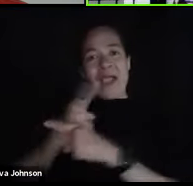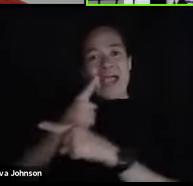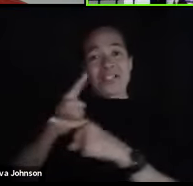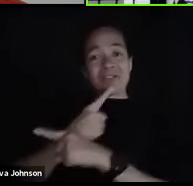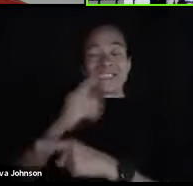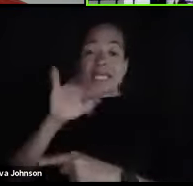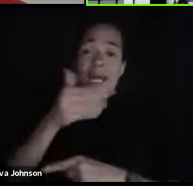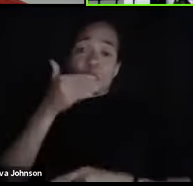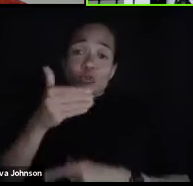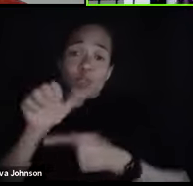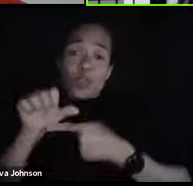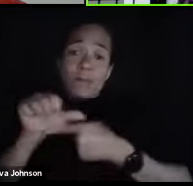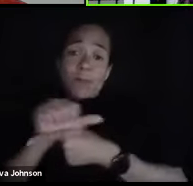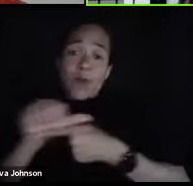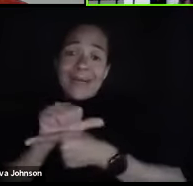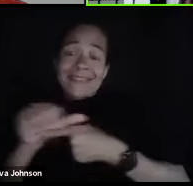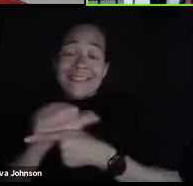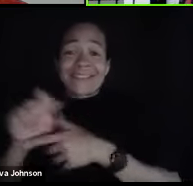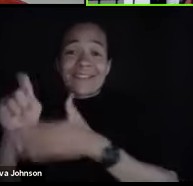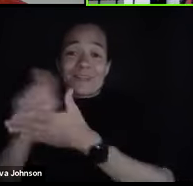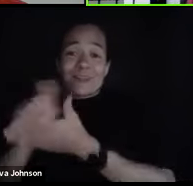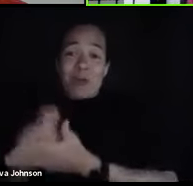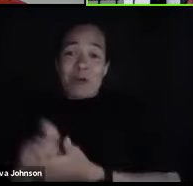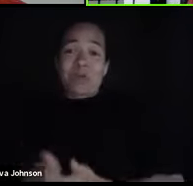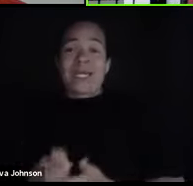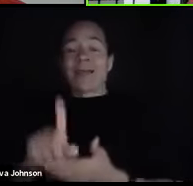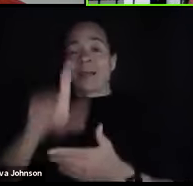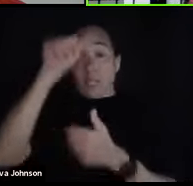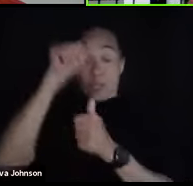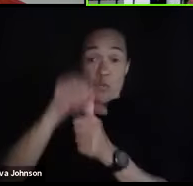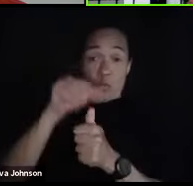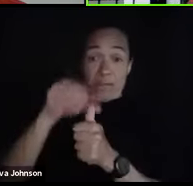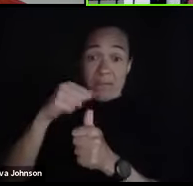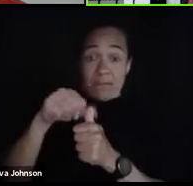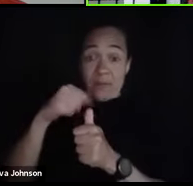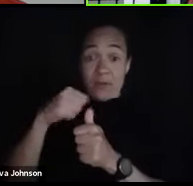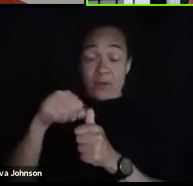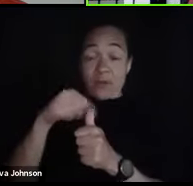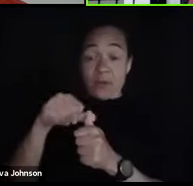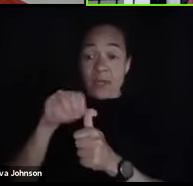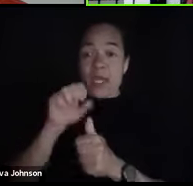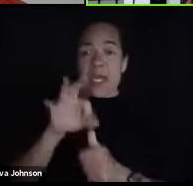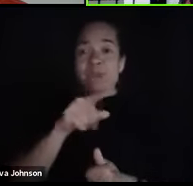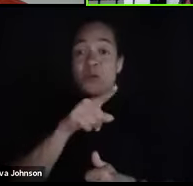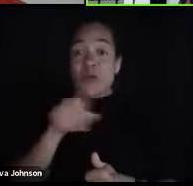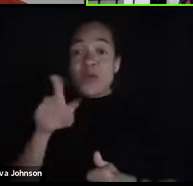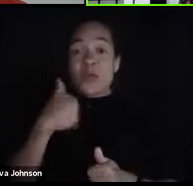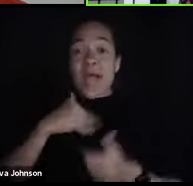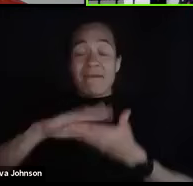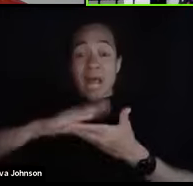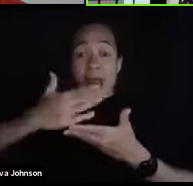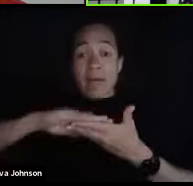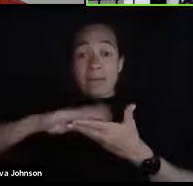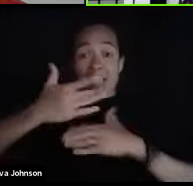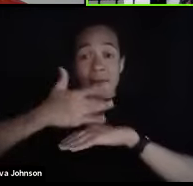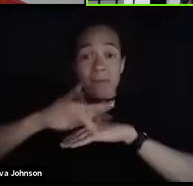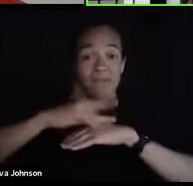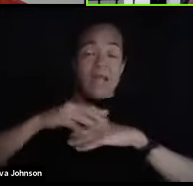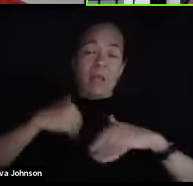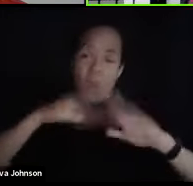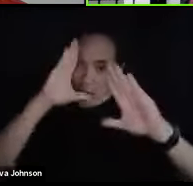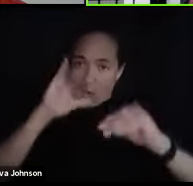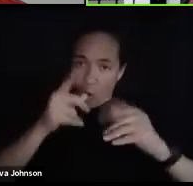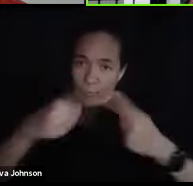taking good notes. And remember, even if you have a laptop available to you, and I hope you do,